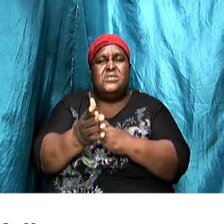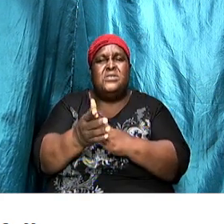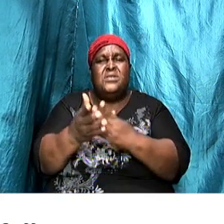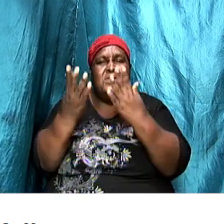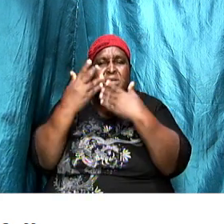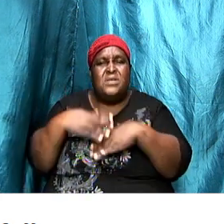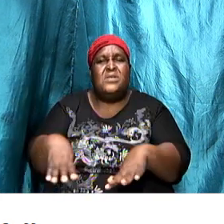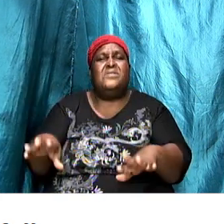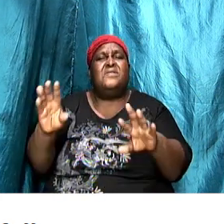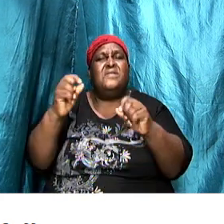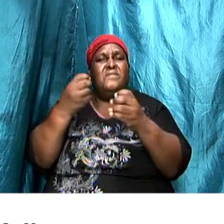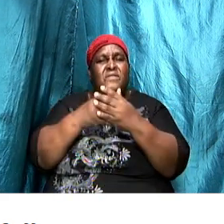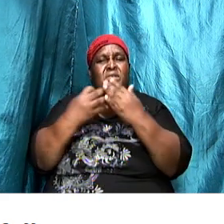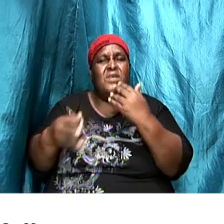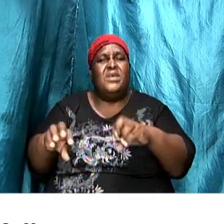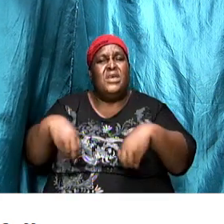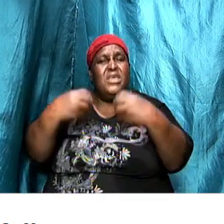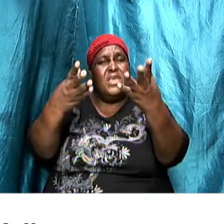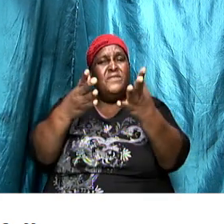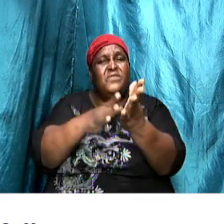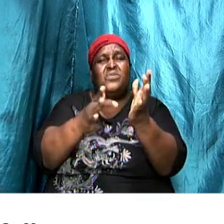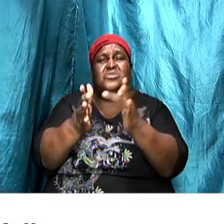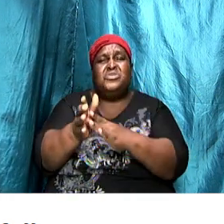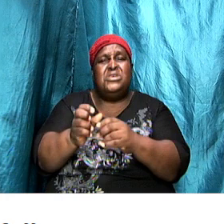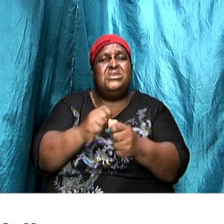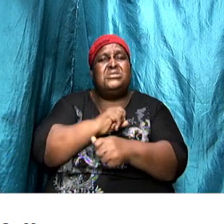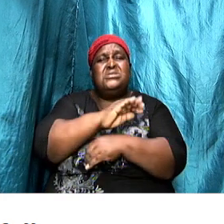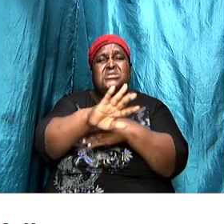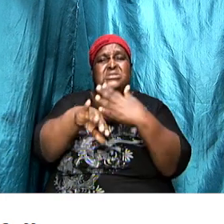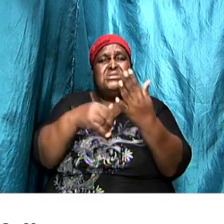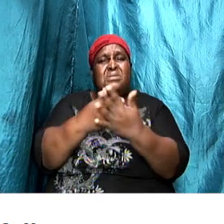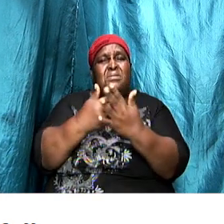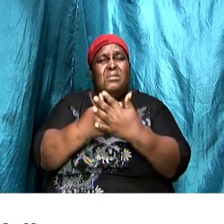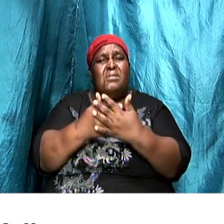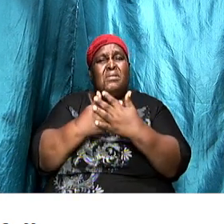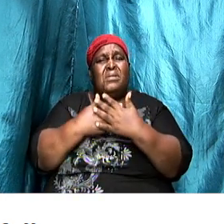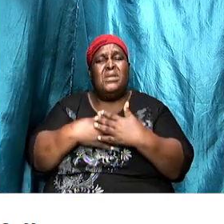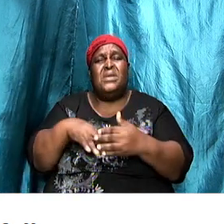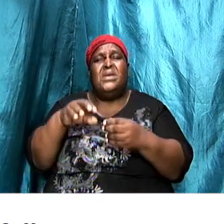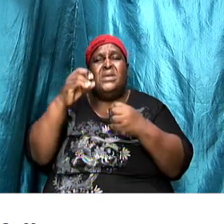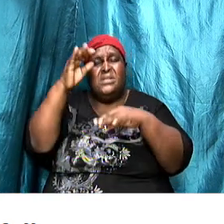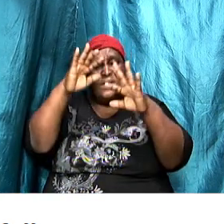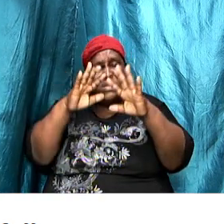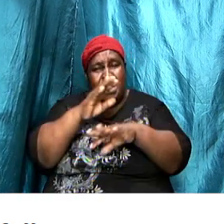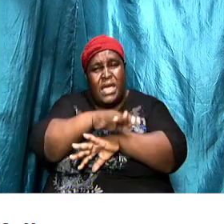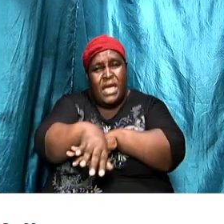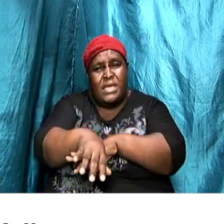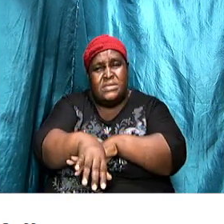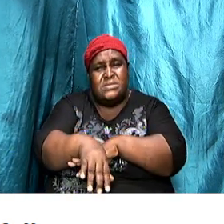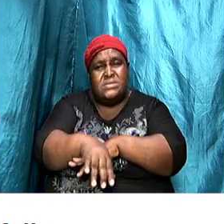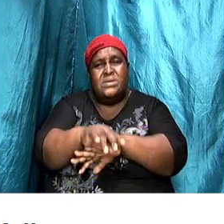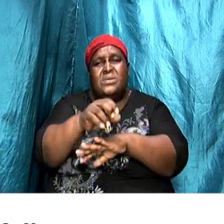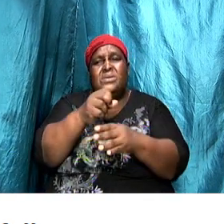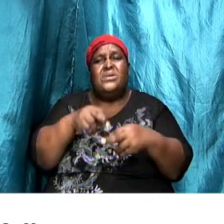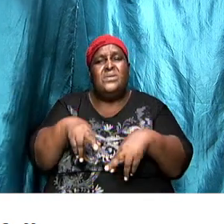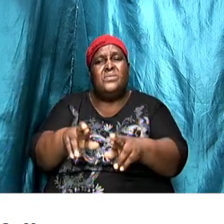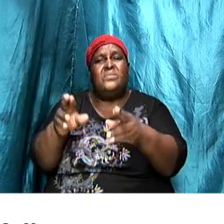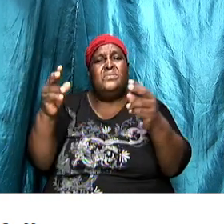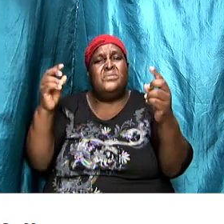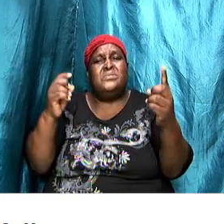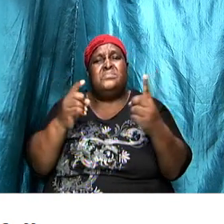give to him our all in the dewy evening when the where the rivers meet